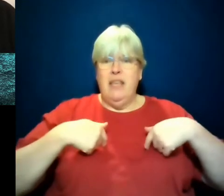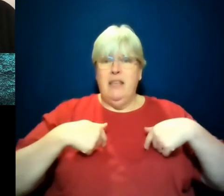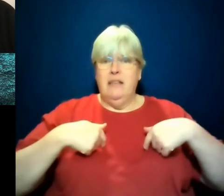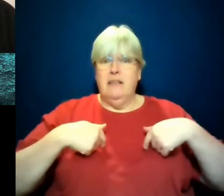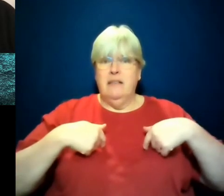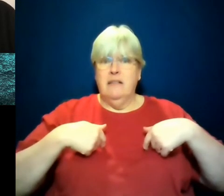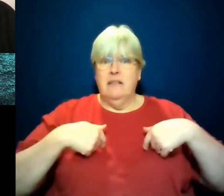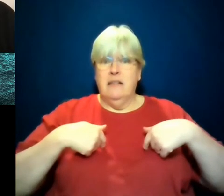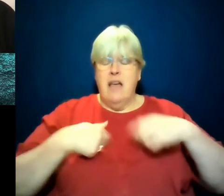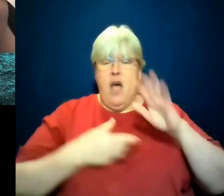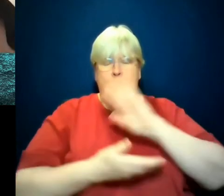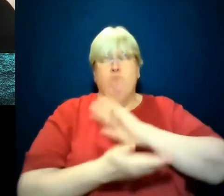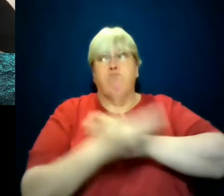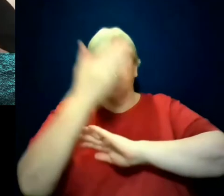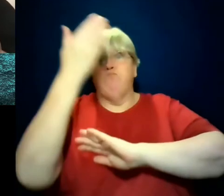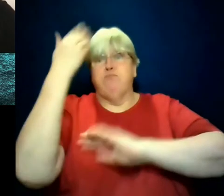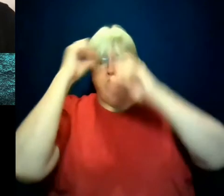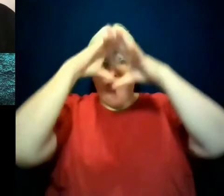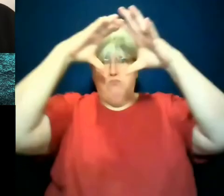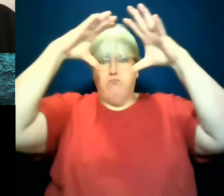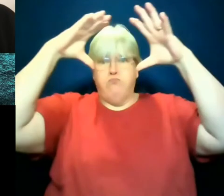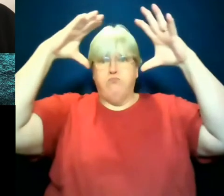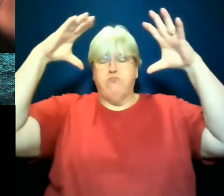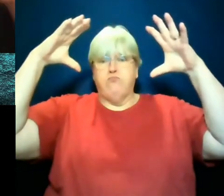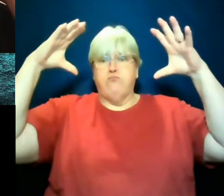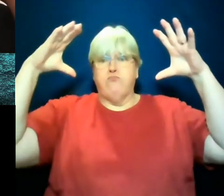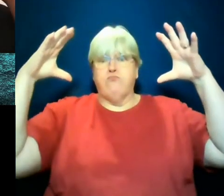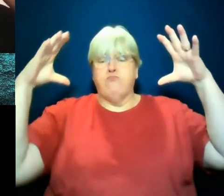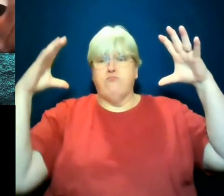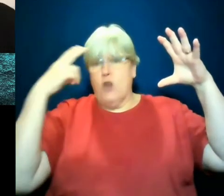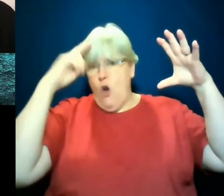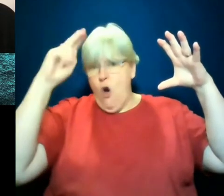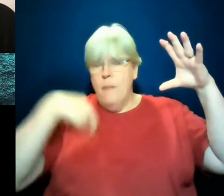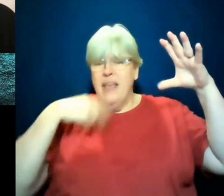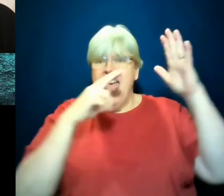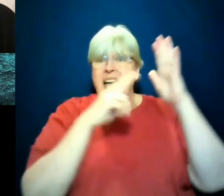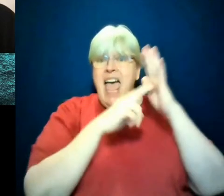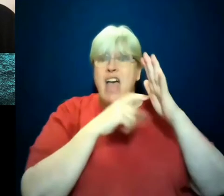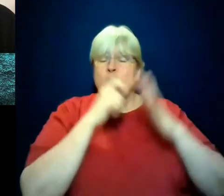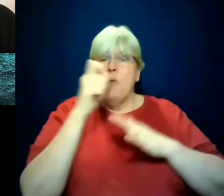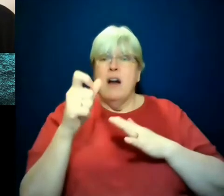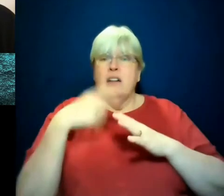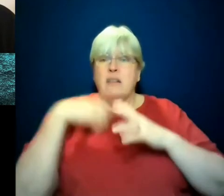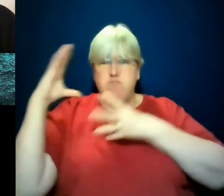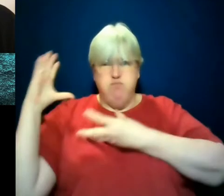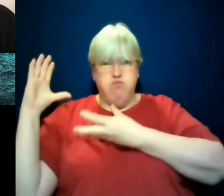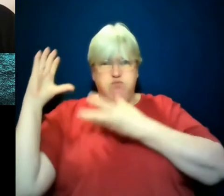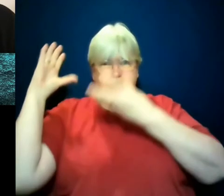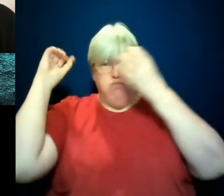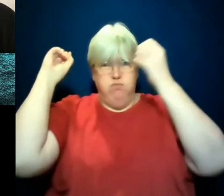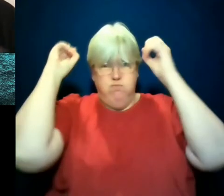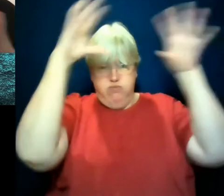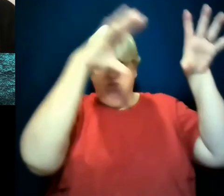literally went back to when I was 10 and a boy did this to me and called me the N-word. And I was dumping all of this onto this child in 2017